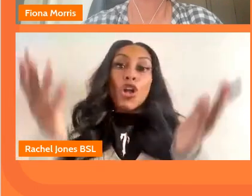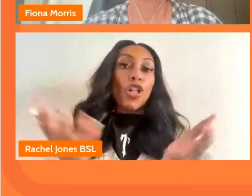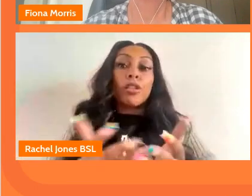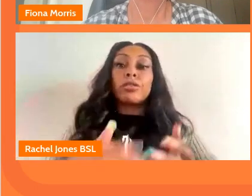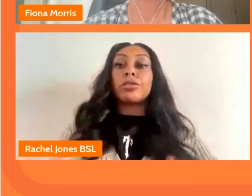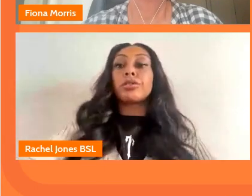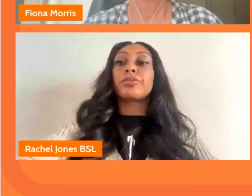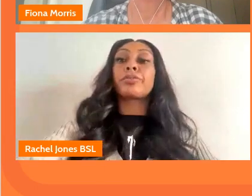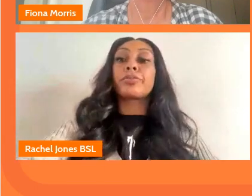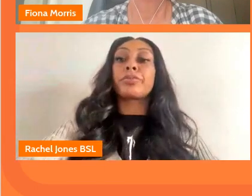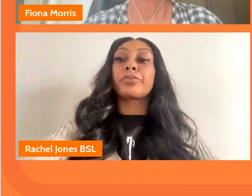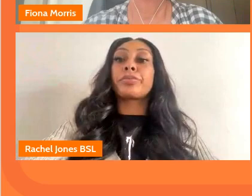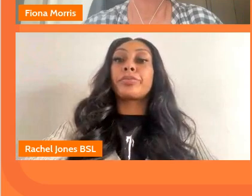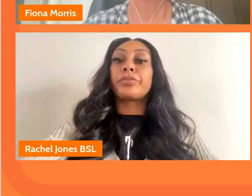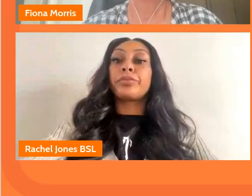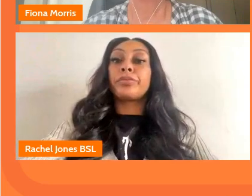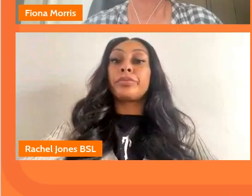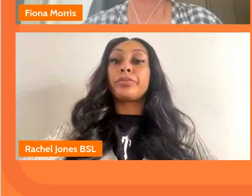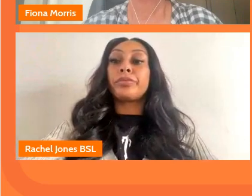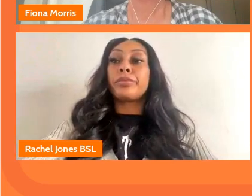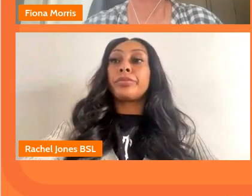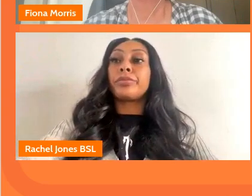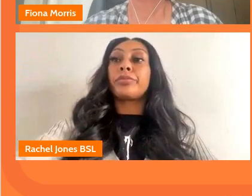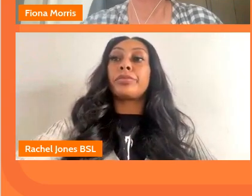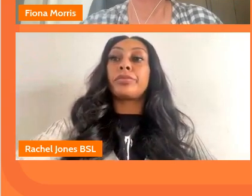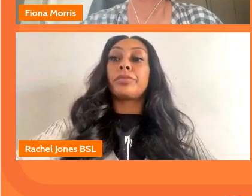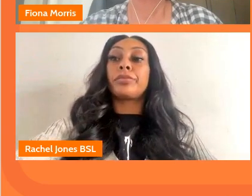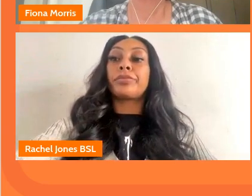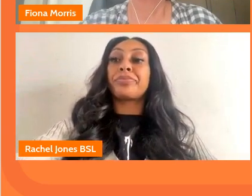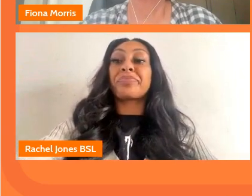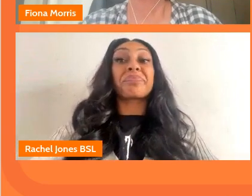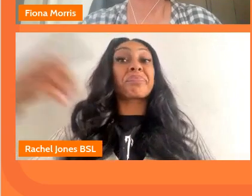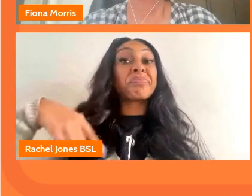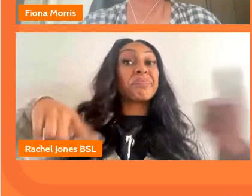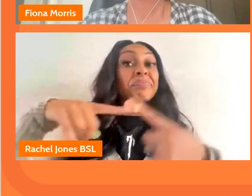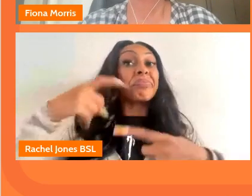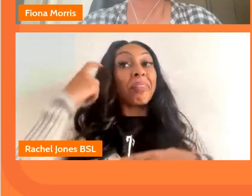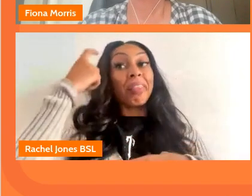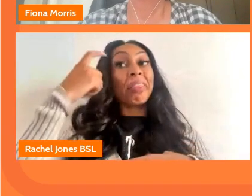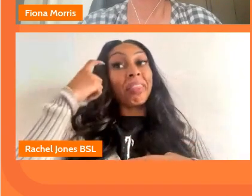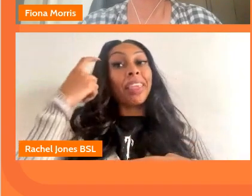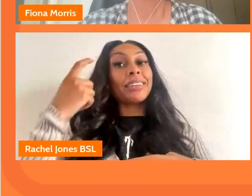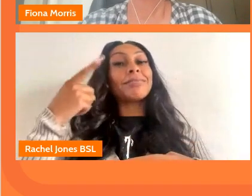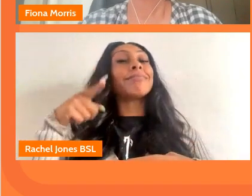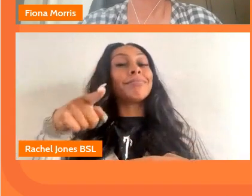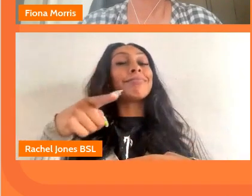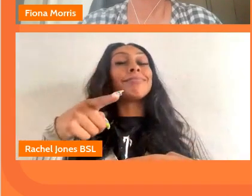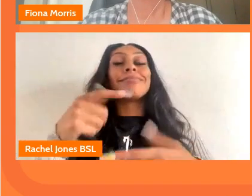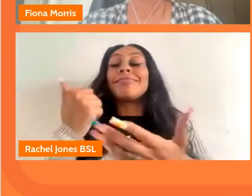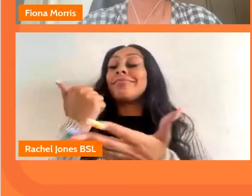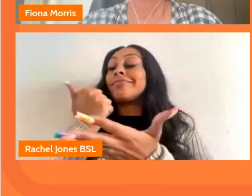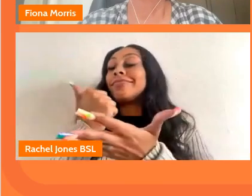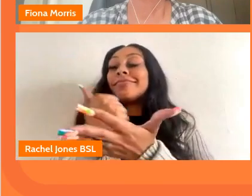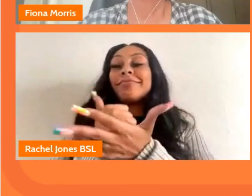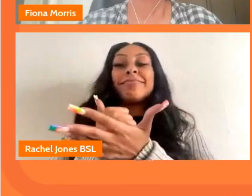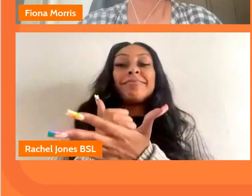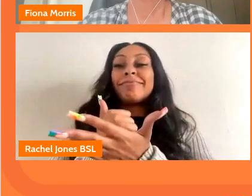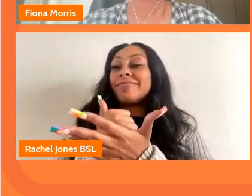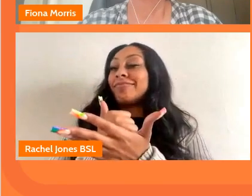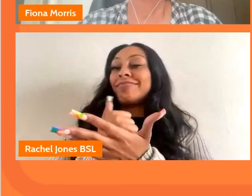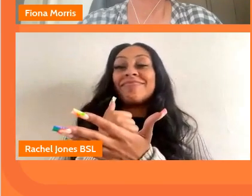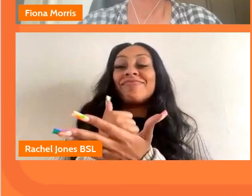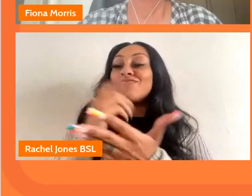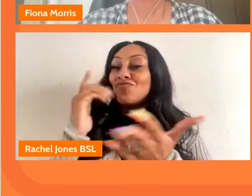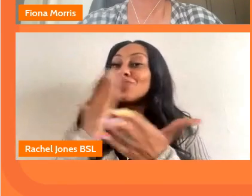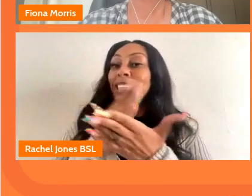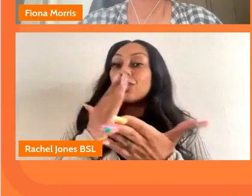collaborators future commissioners whoever it might happen to be and i think skills like that are incredibly incredibly important um we